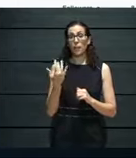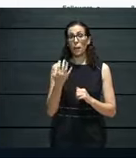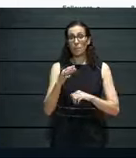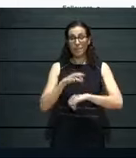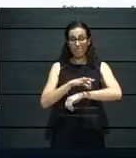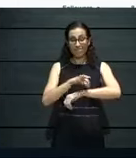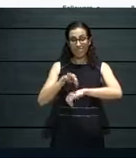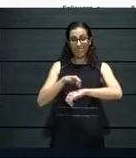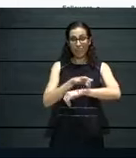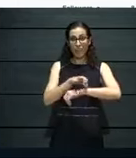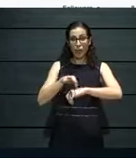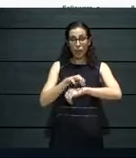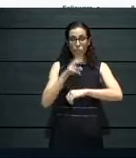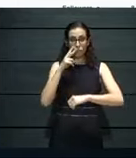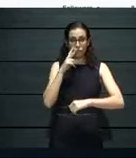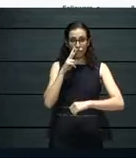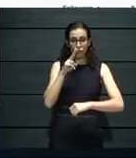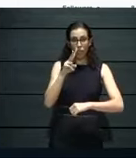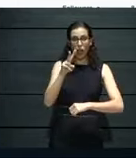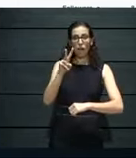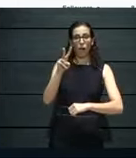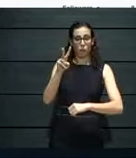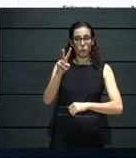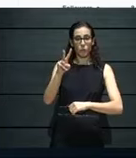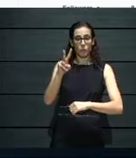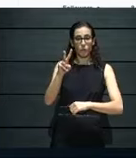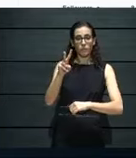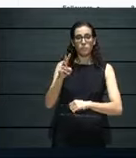and how many people, um, followers, um,